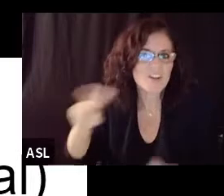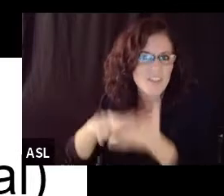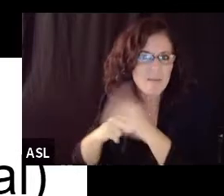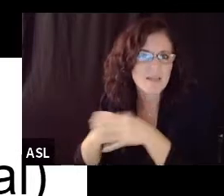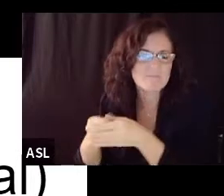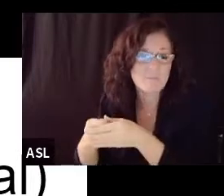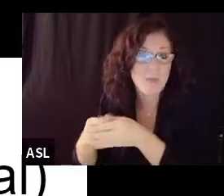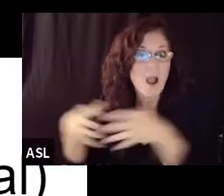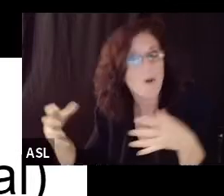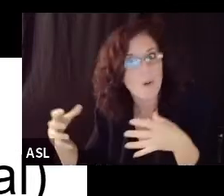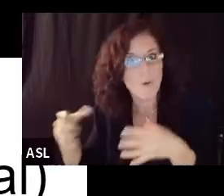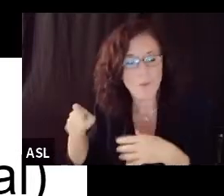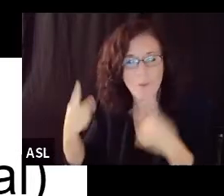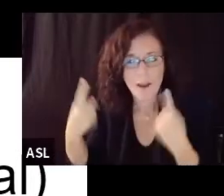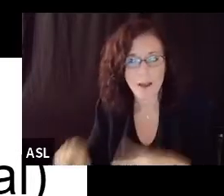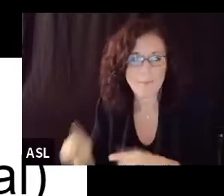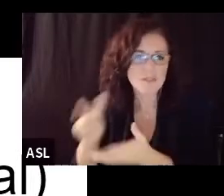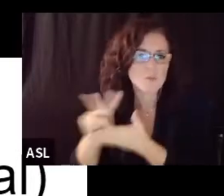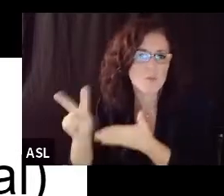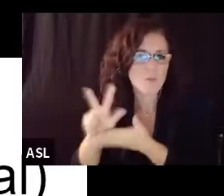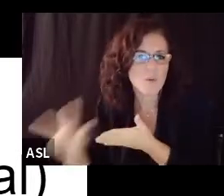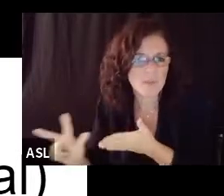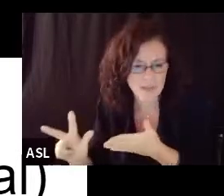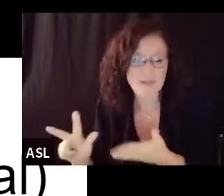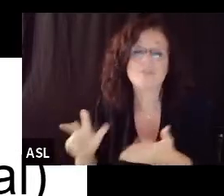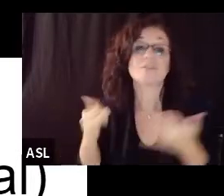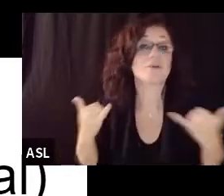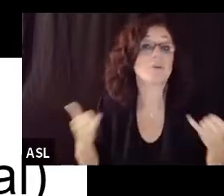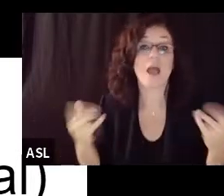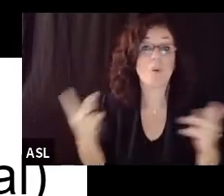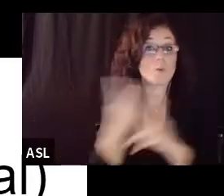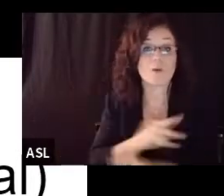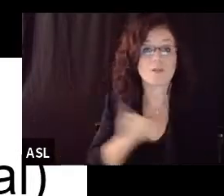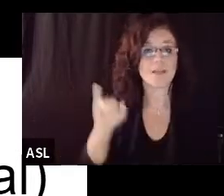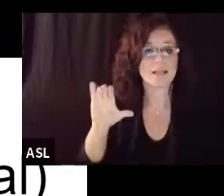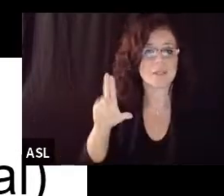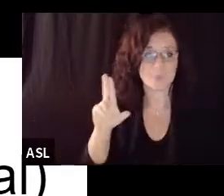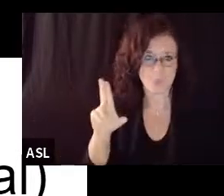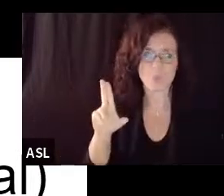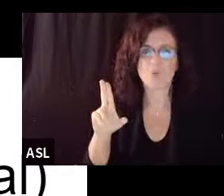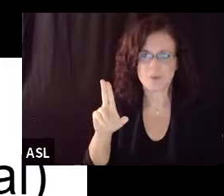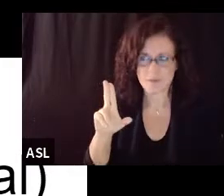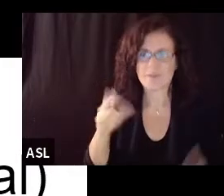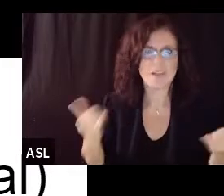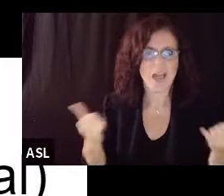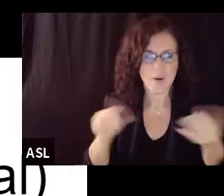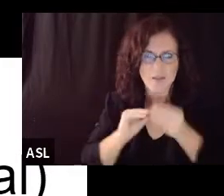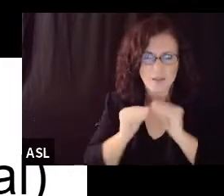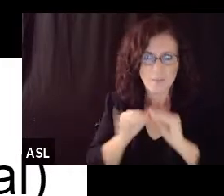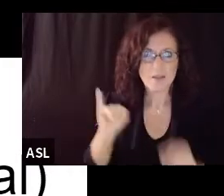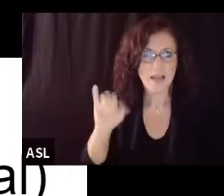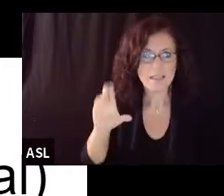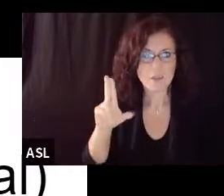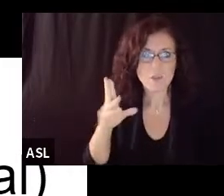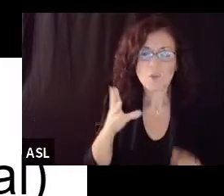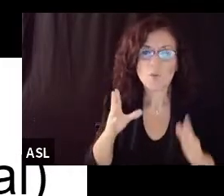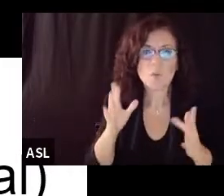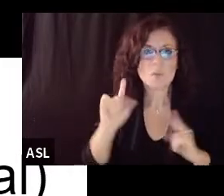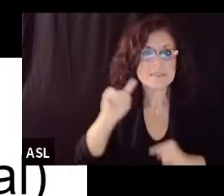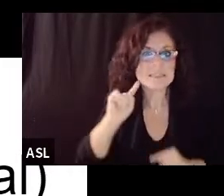feeling in the ICU this week more than even last week are increases in the ICU numbers um